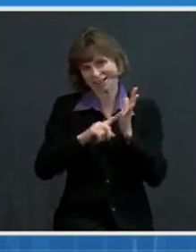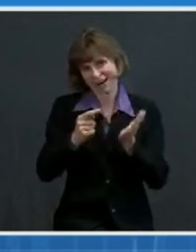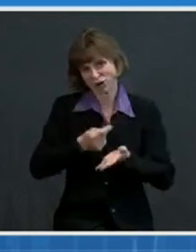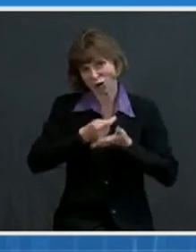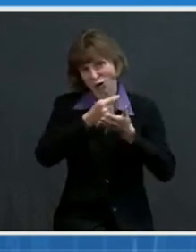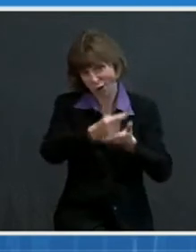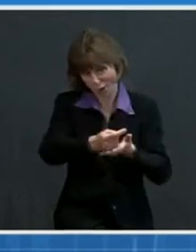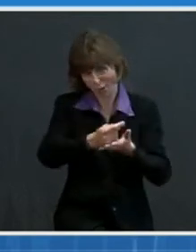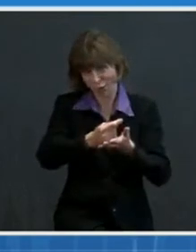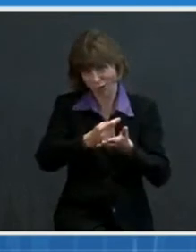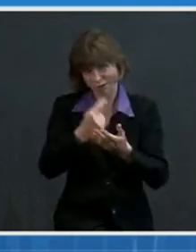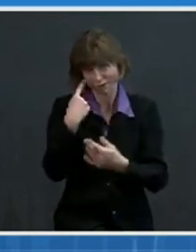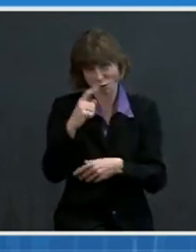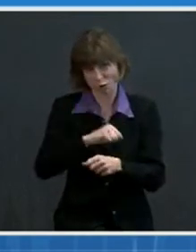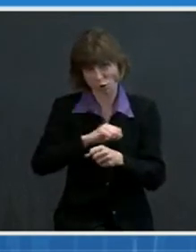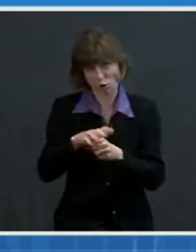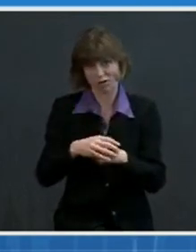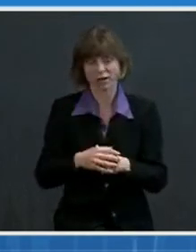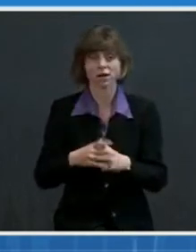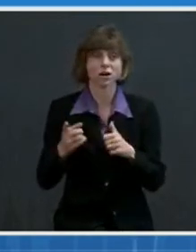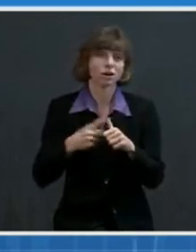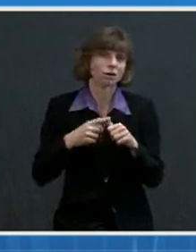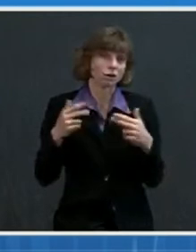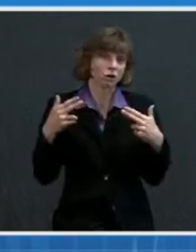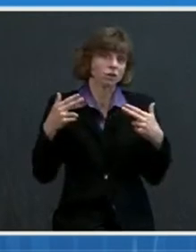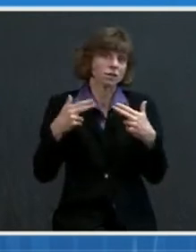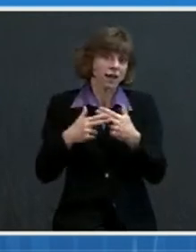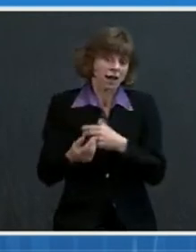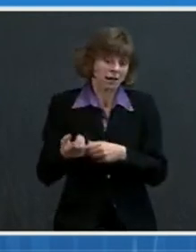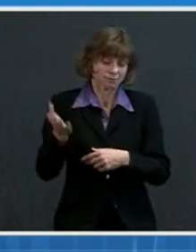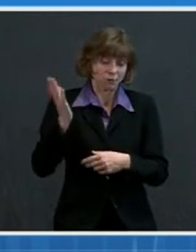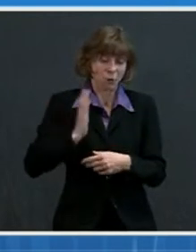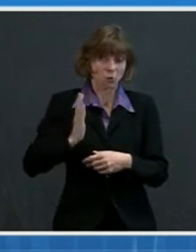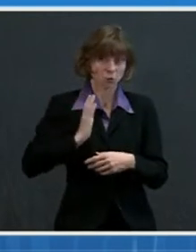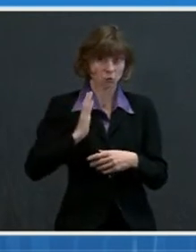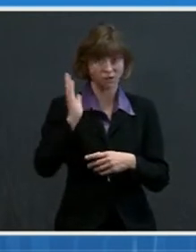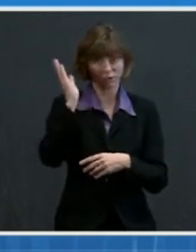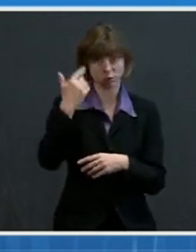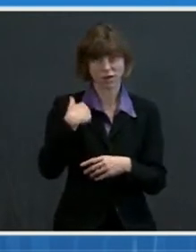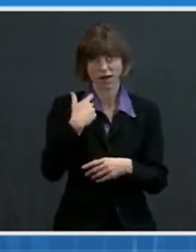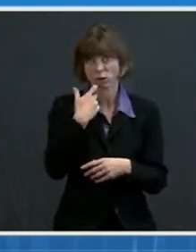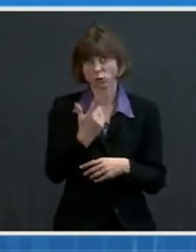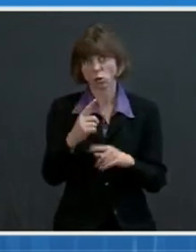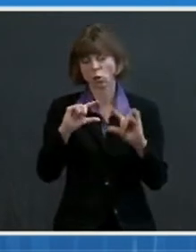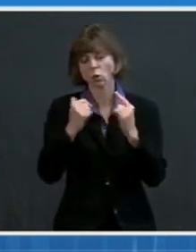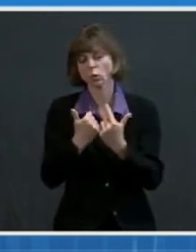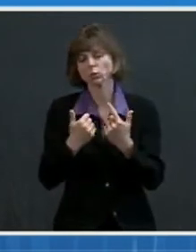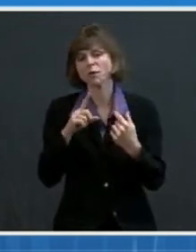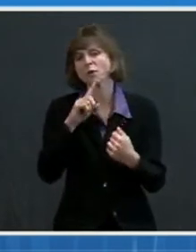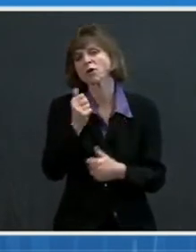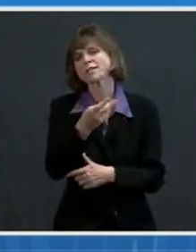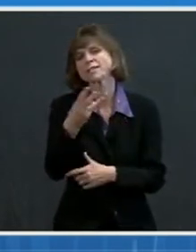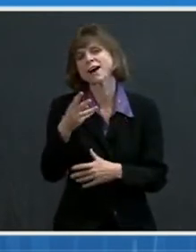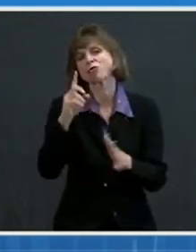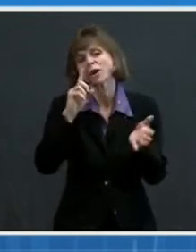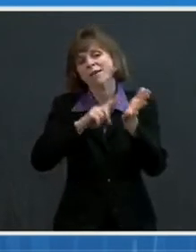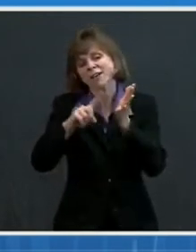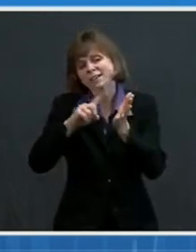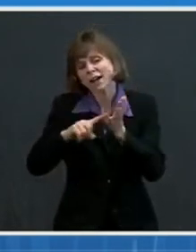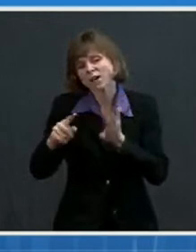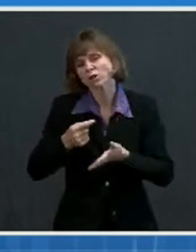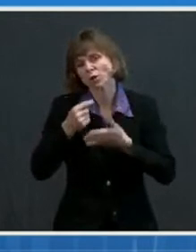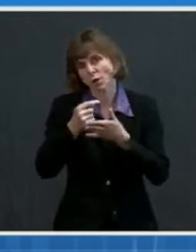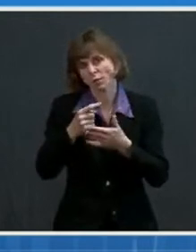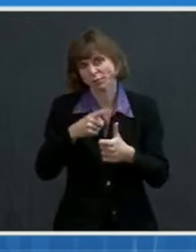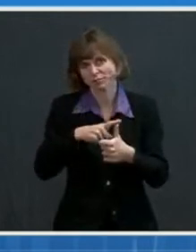first slide. On a previous briefing, I had mentioned to the group that there were a number of investigational therapeutics,